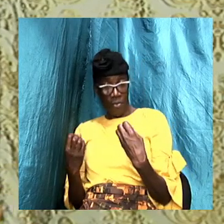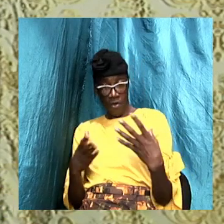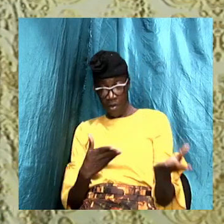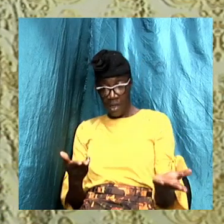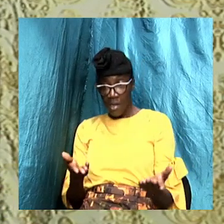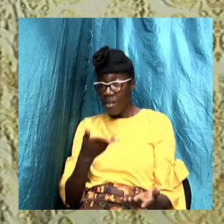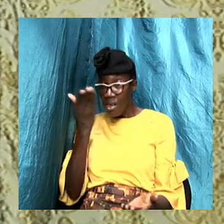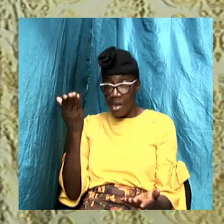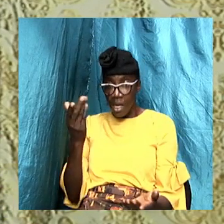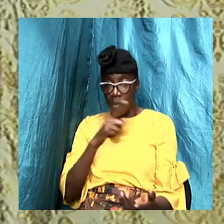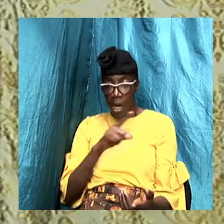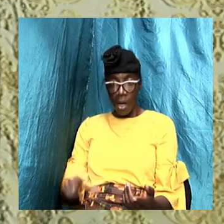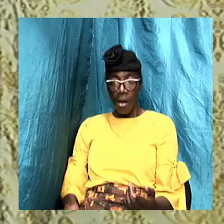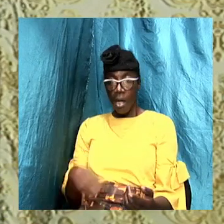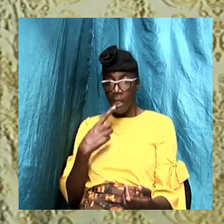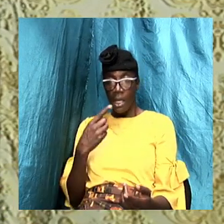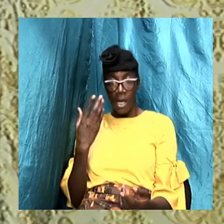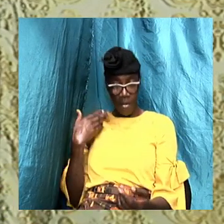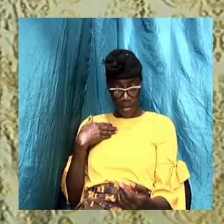know you